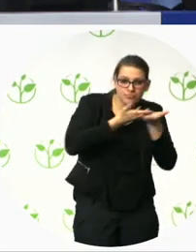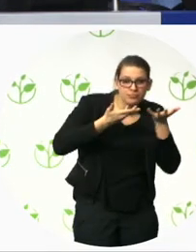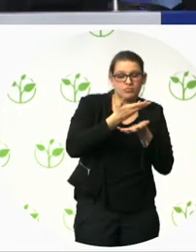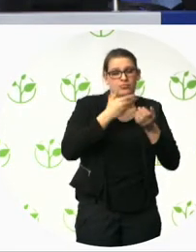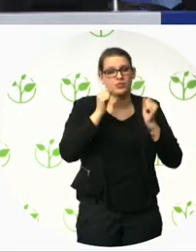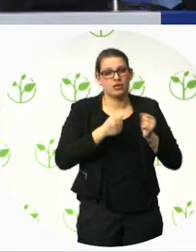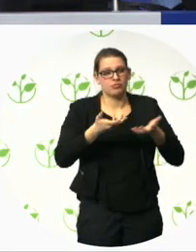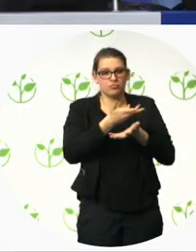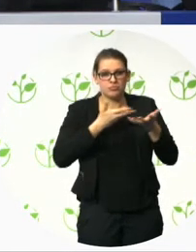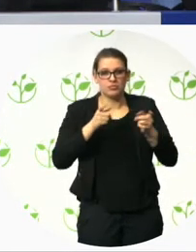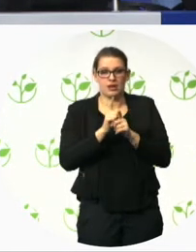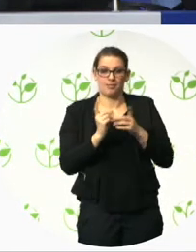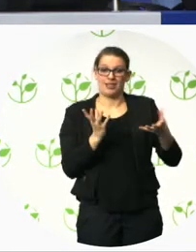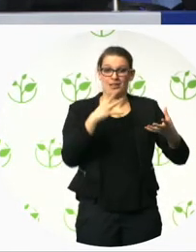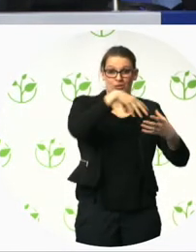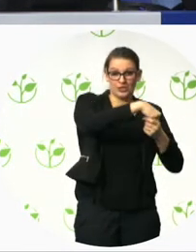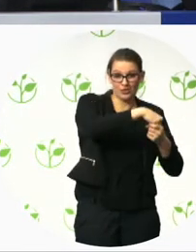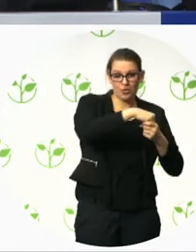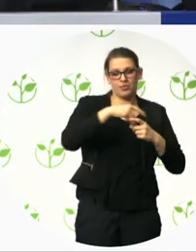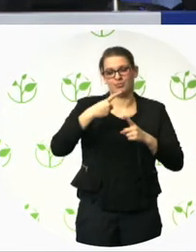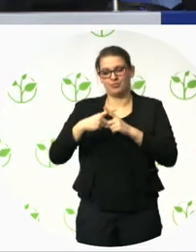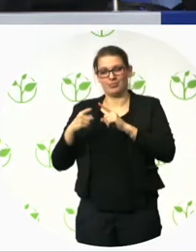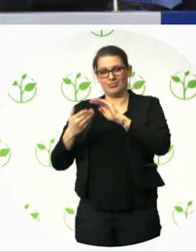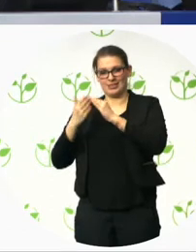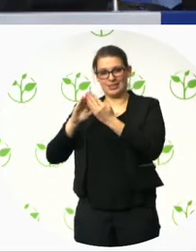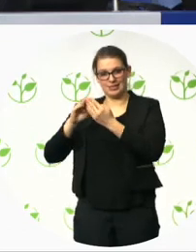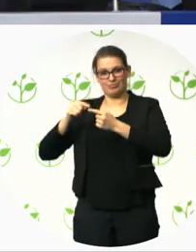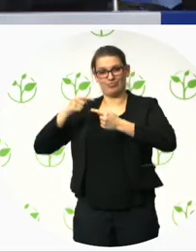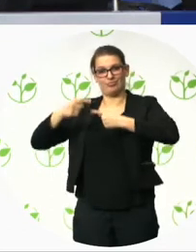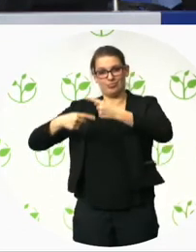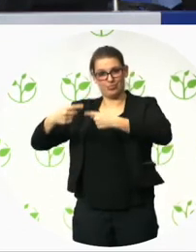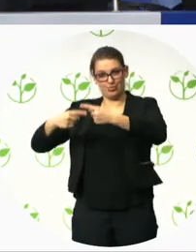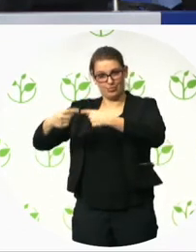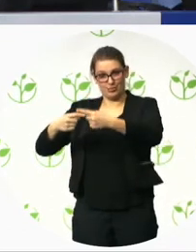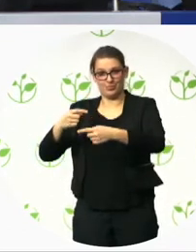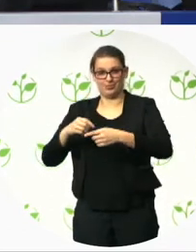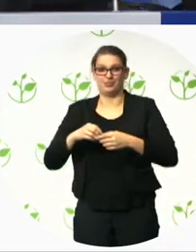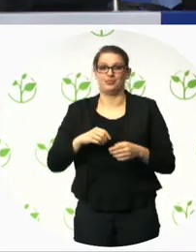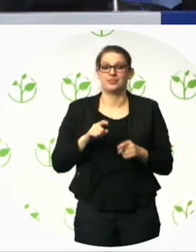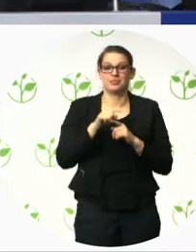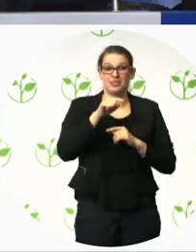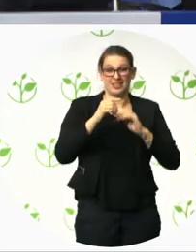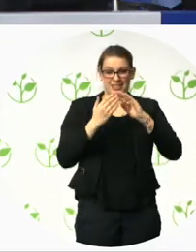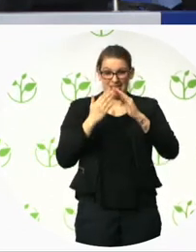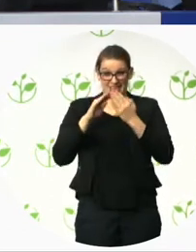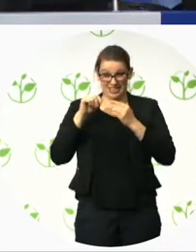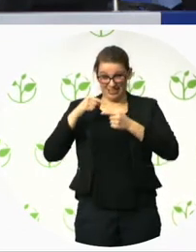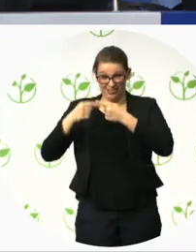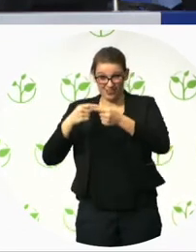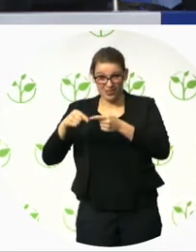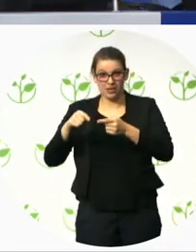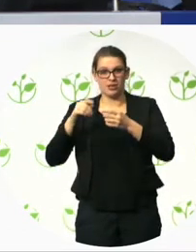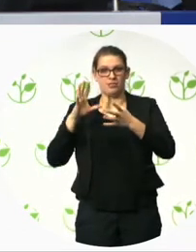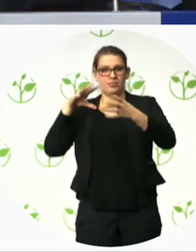And, through workshops, the people developed a paper with 30 goals and steps of